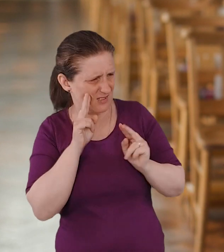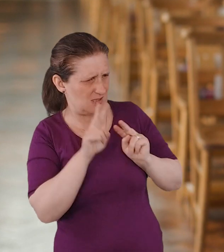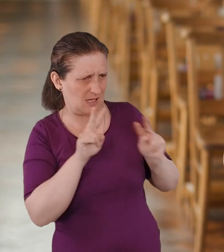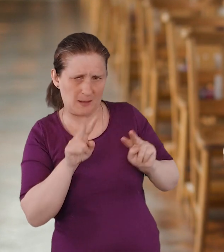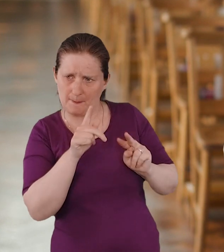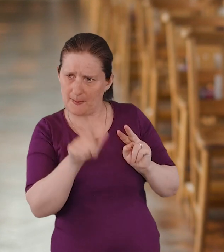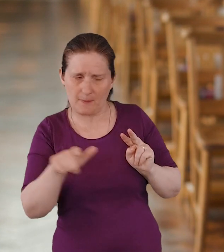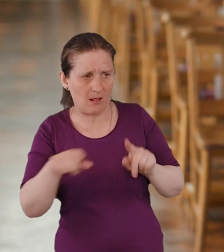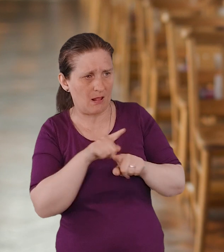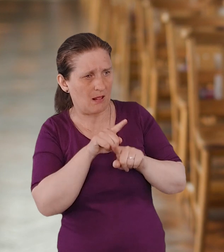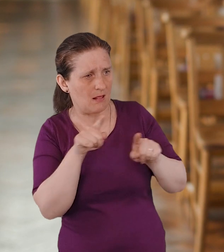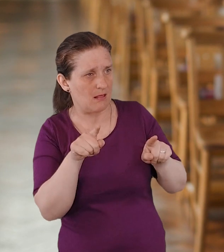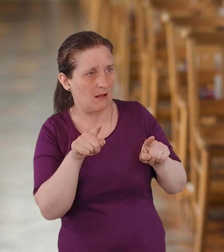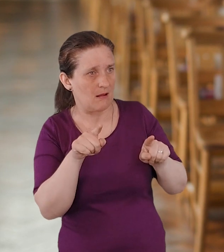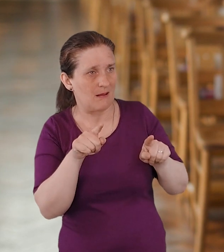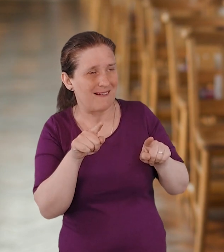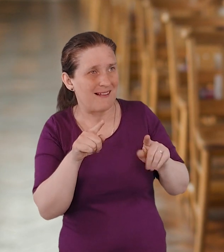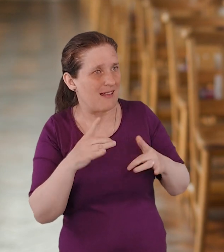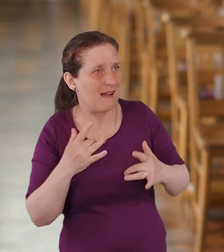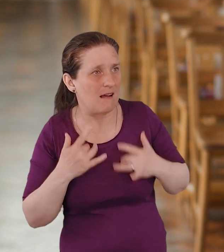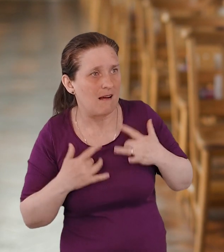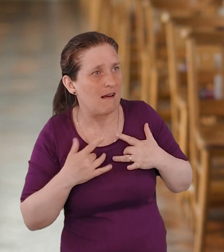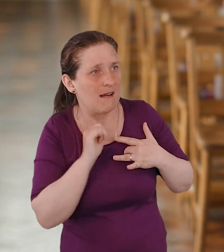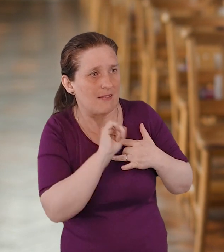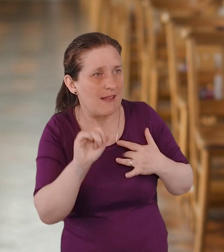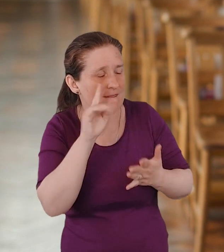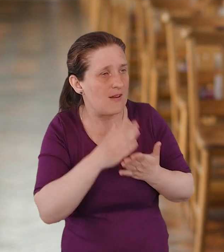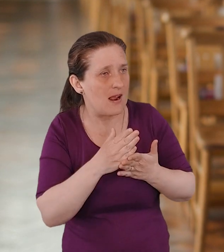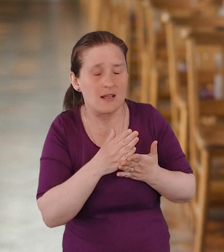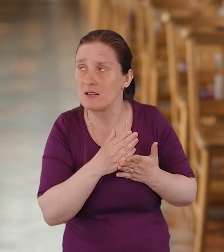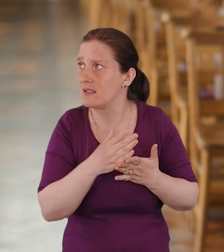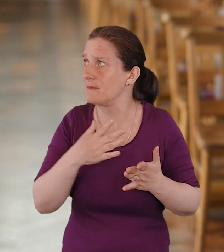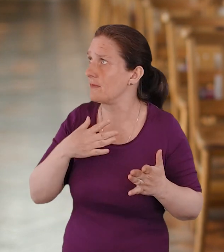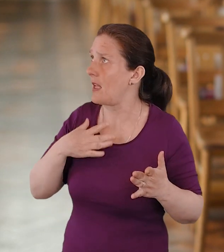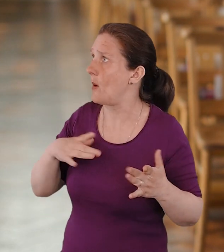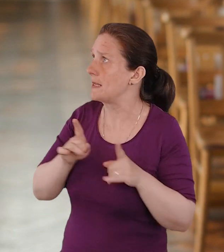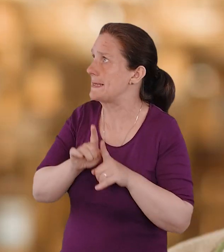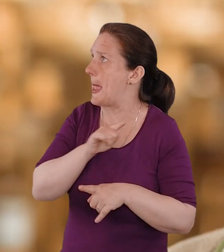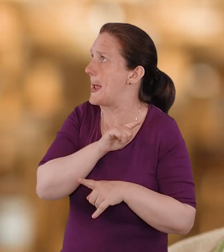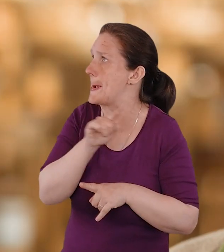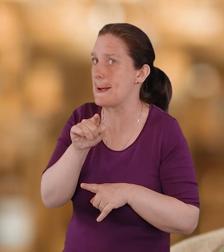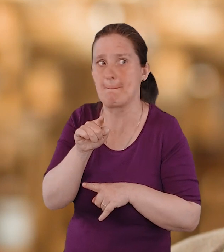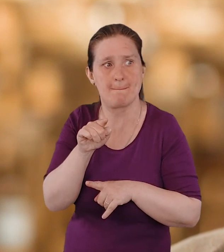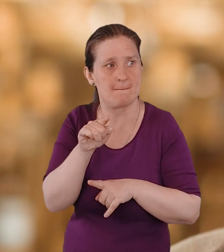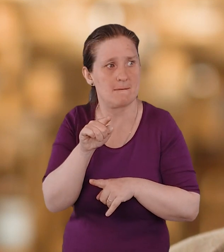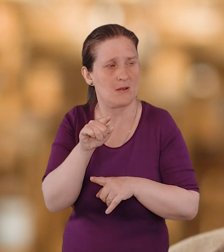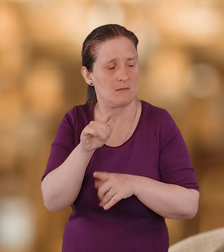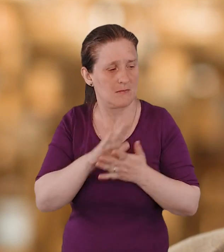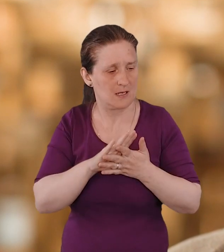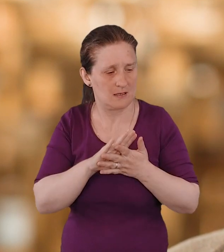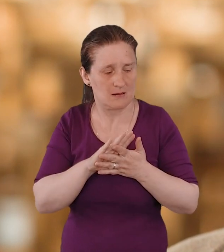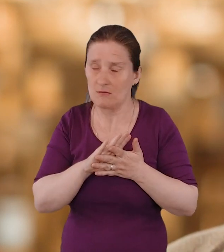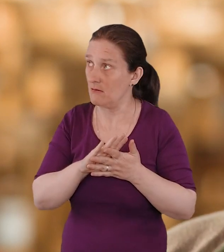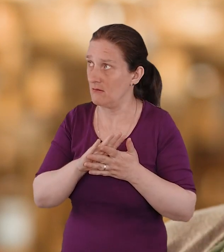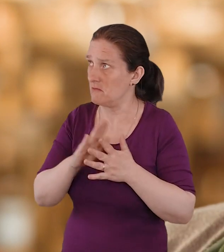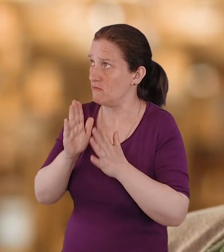inspired by how alive they seem in their faith. And I was praying, God, I want what these people have. And if it meant pray, come